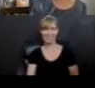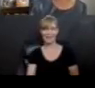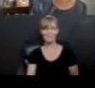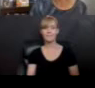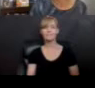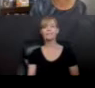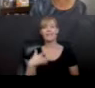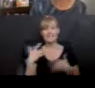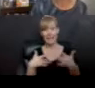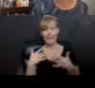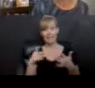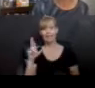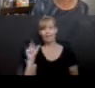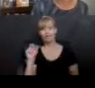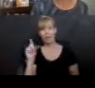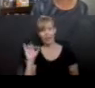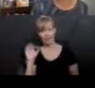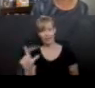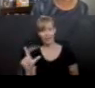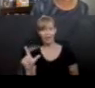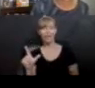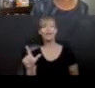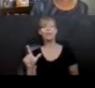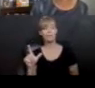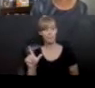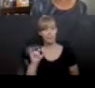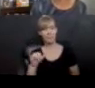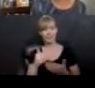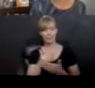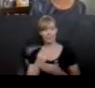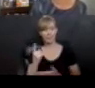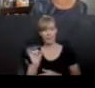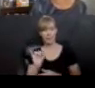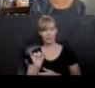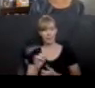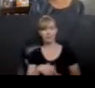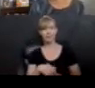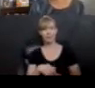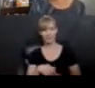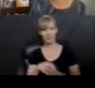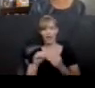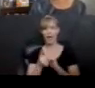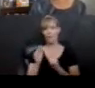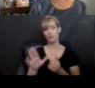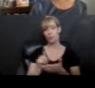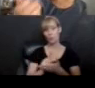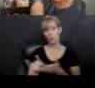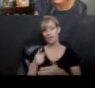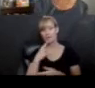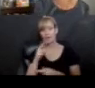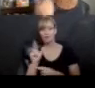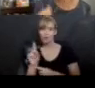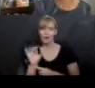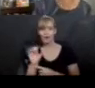Exciting. Radical. That's a new one to me too. How was your week? It was radical, right? That